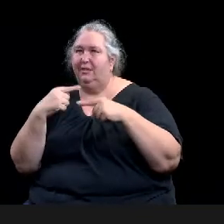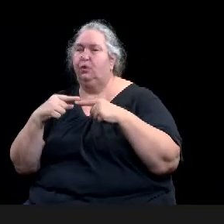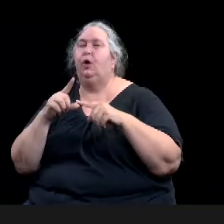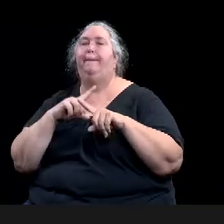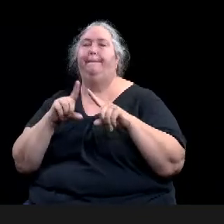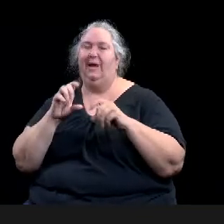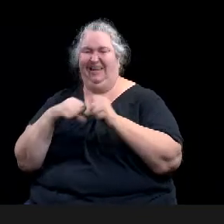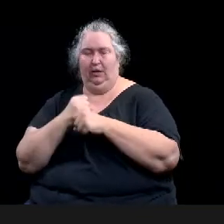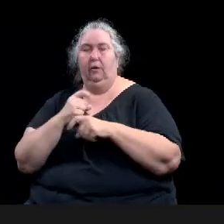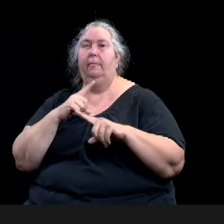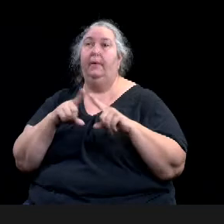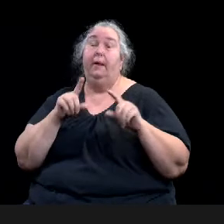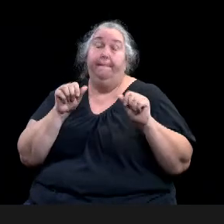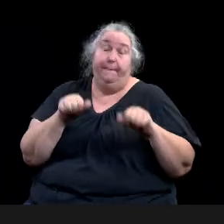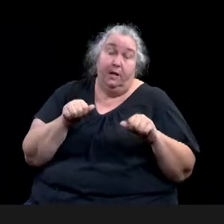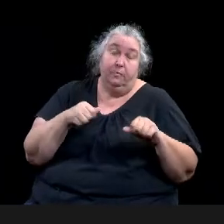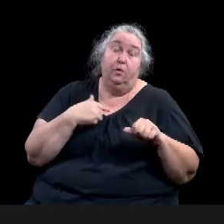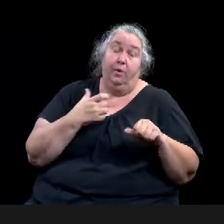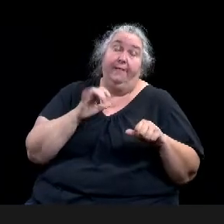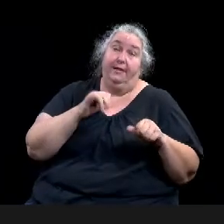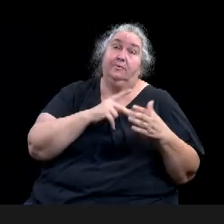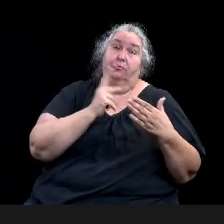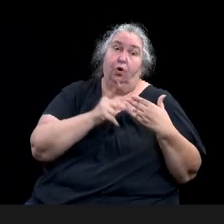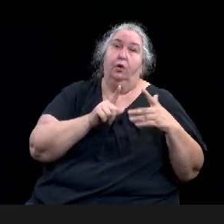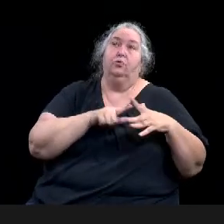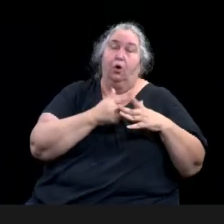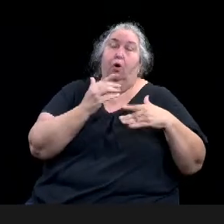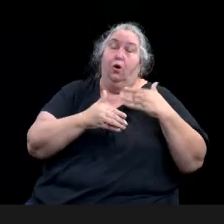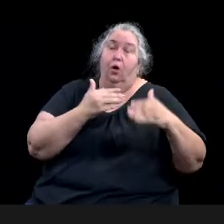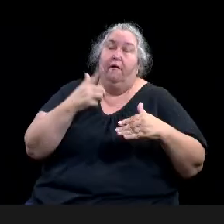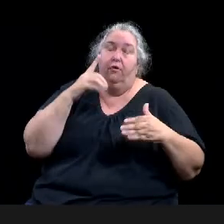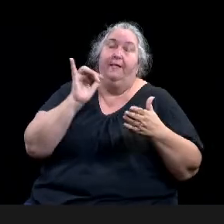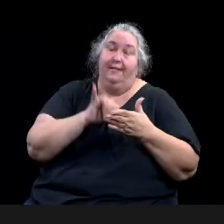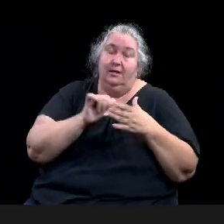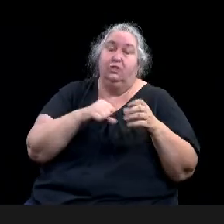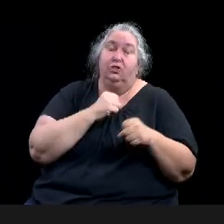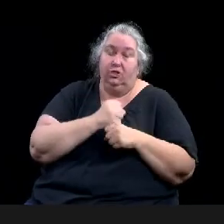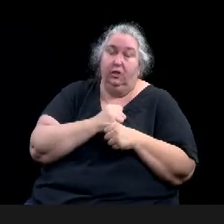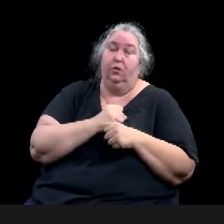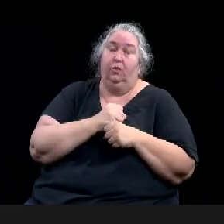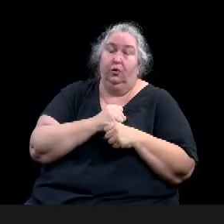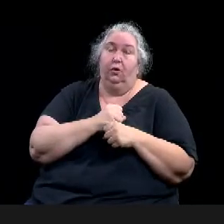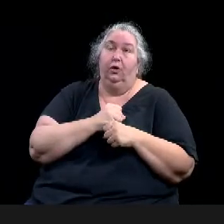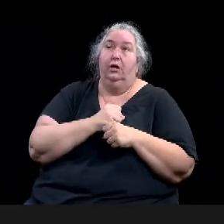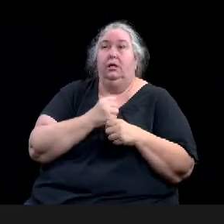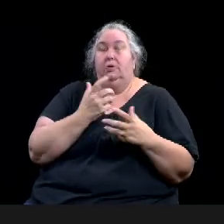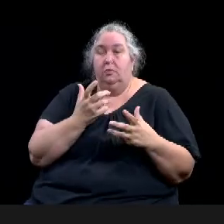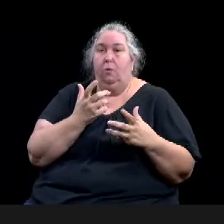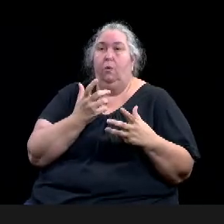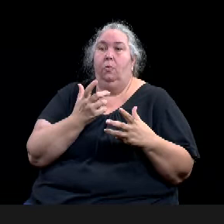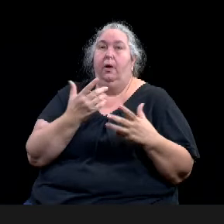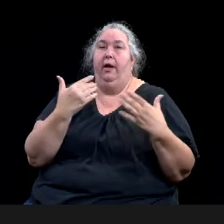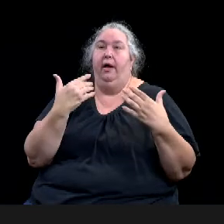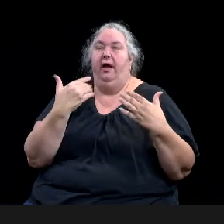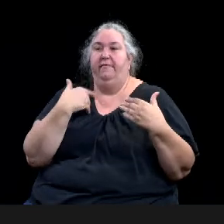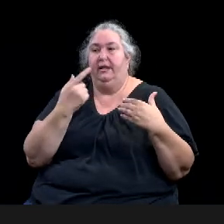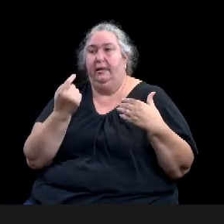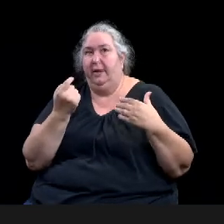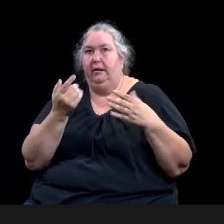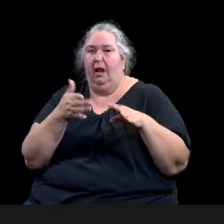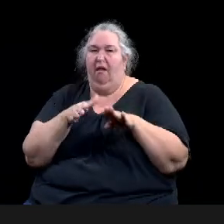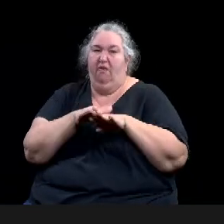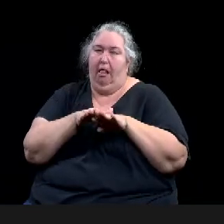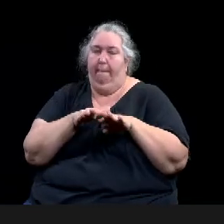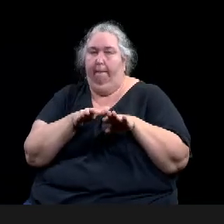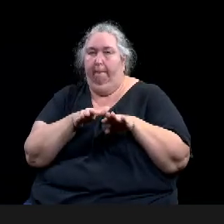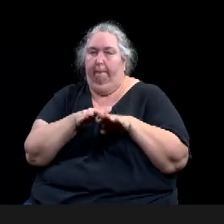having a little bit of an overlap and then knowing that soon after our fiscal year begins in October 1, we would actually start another